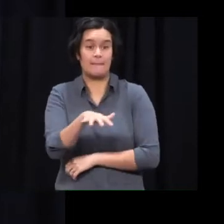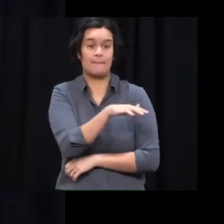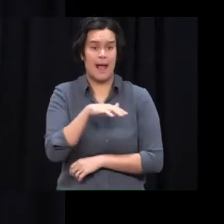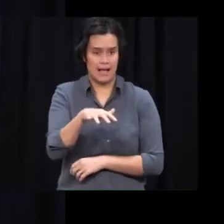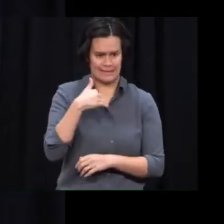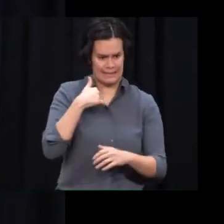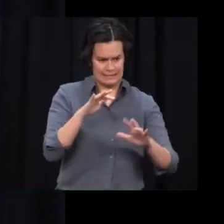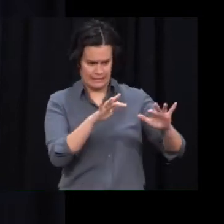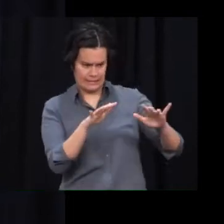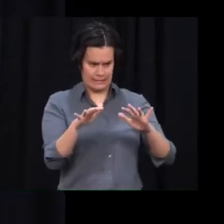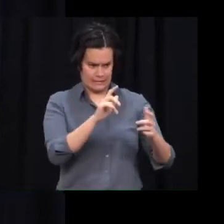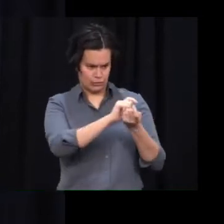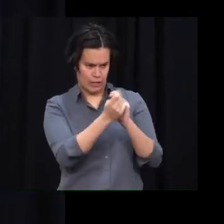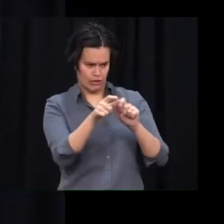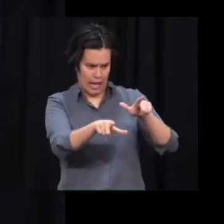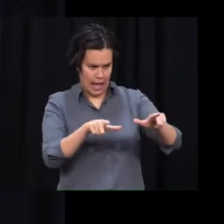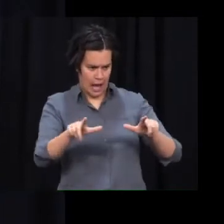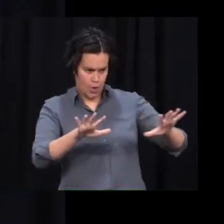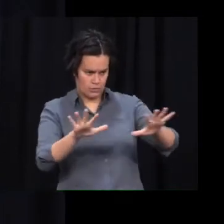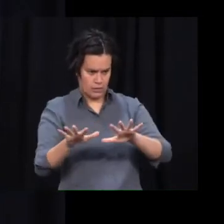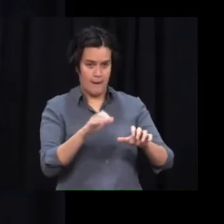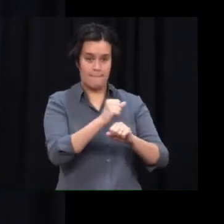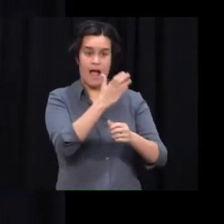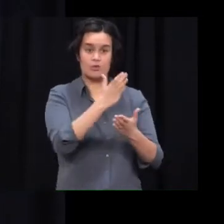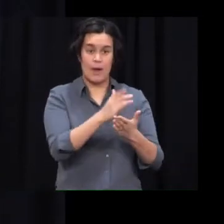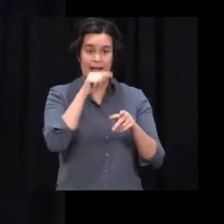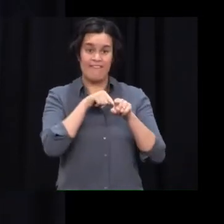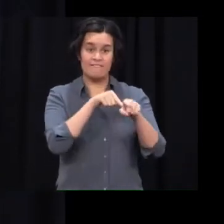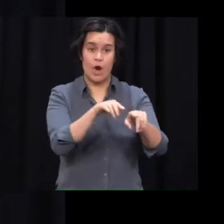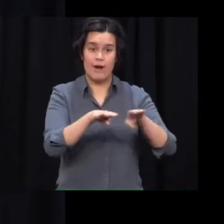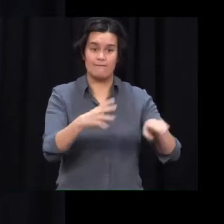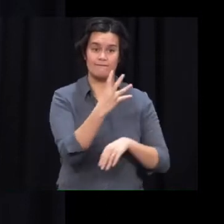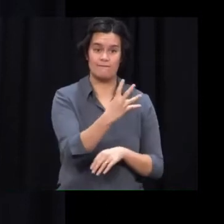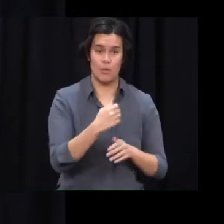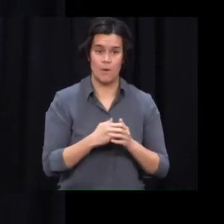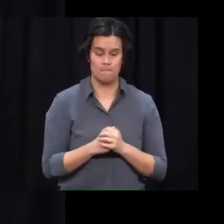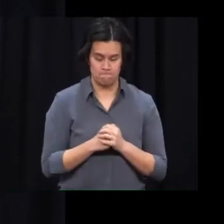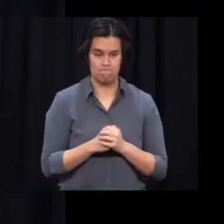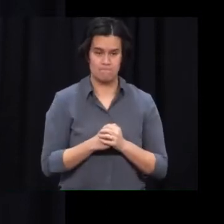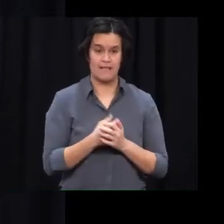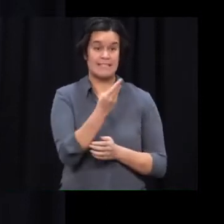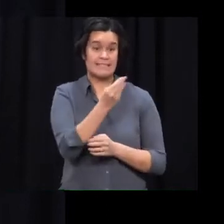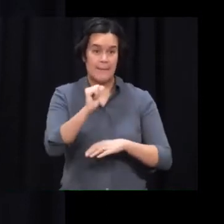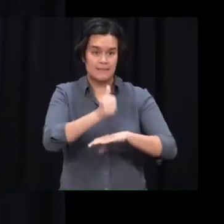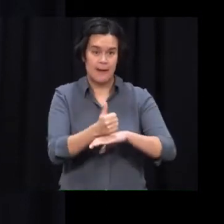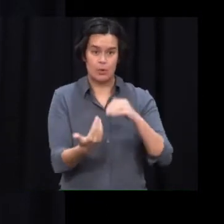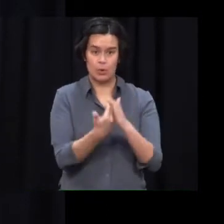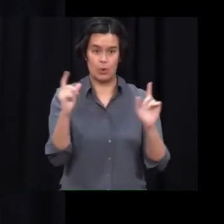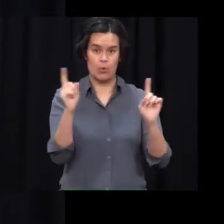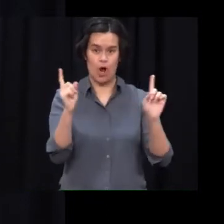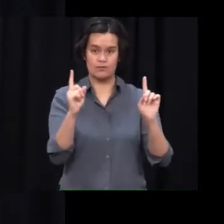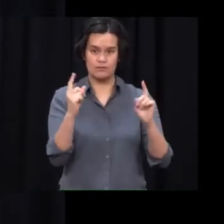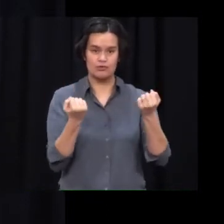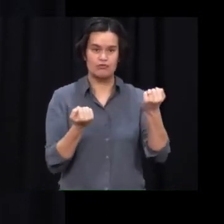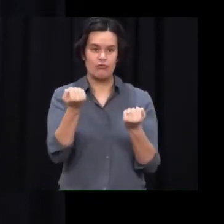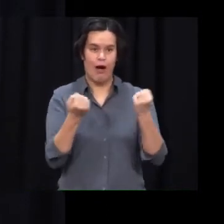vaccinated quickly and safely. The largest of those centres is in South Auckland opened this morning. It has a capacity to be